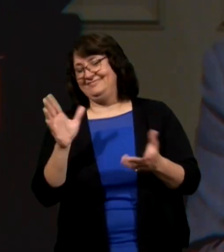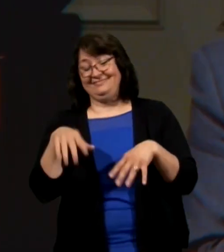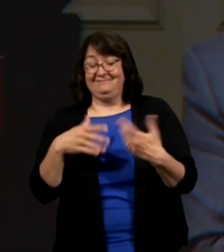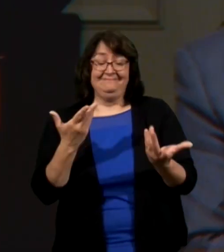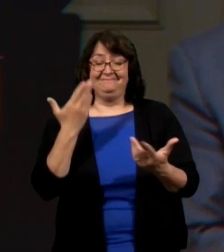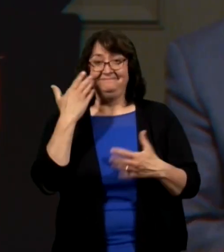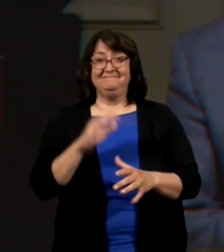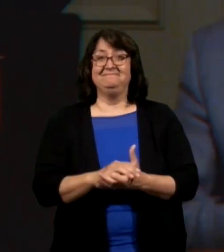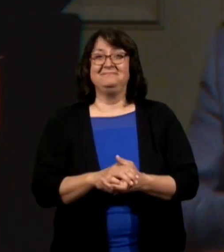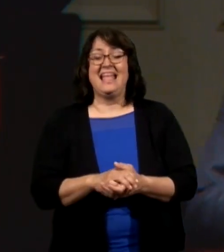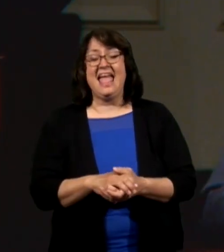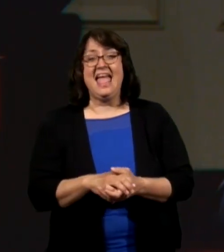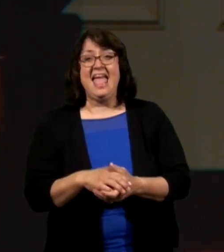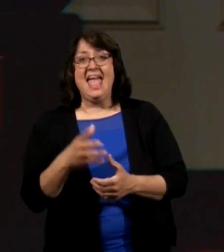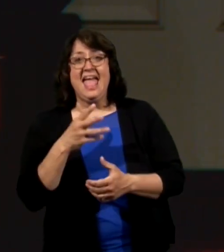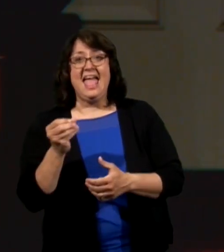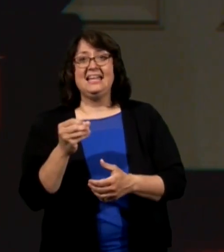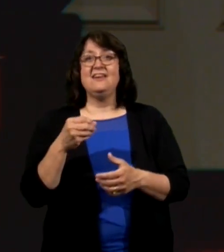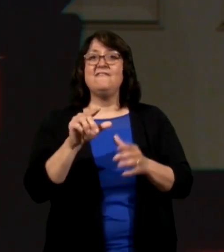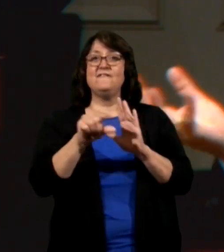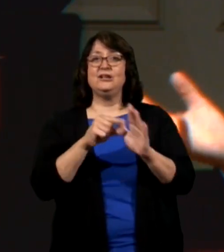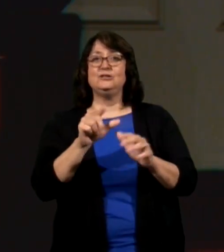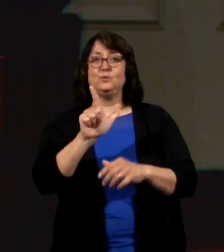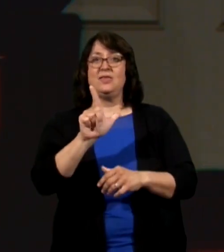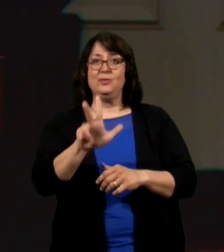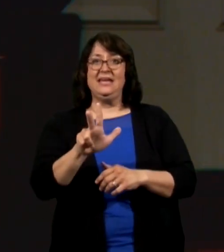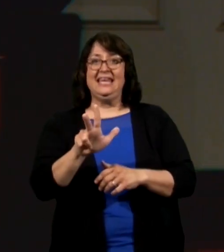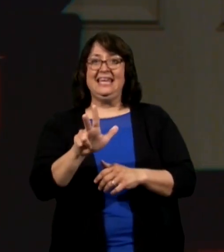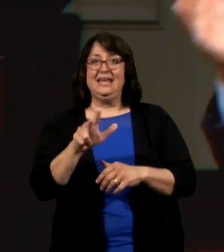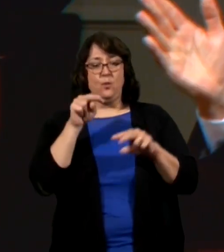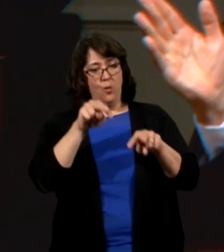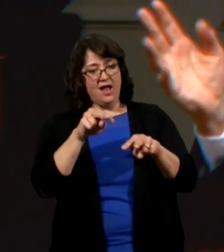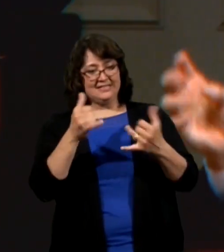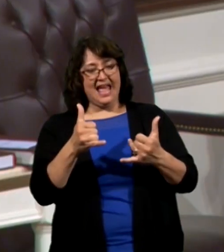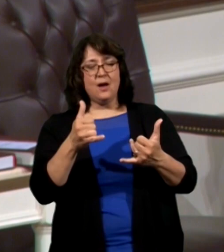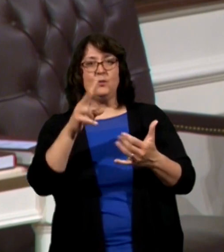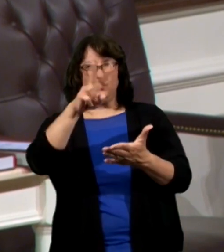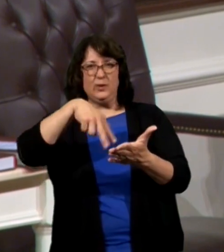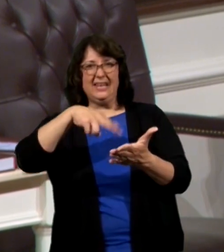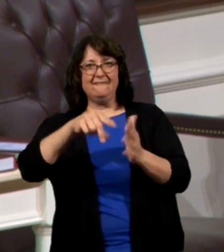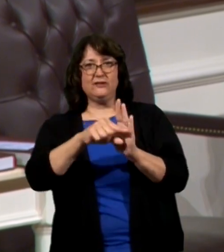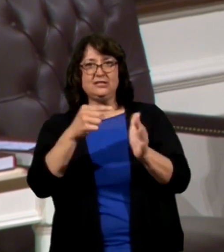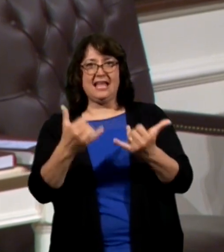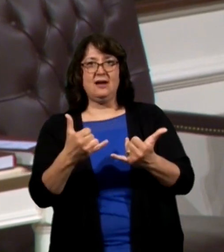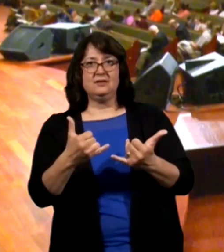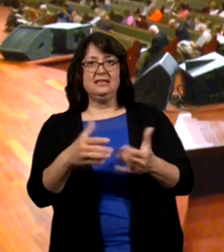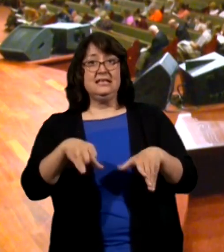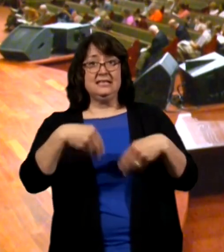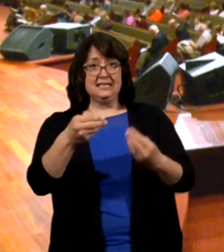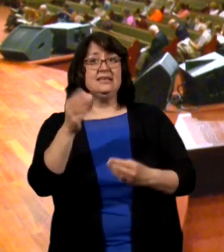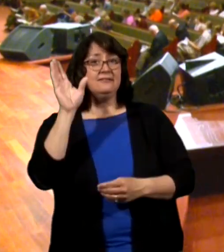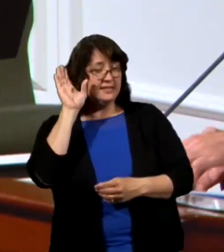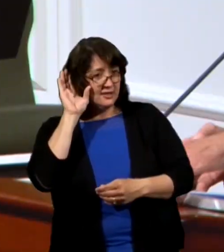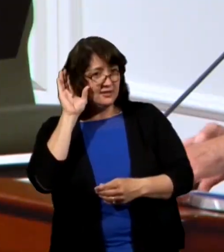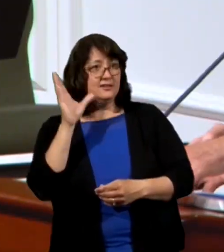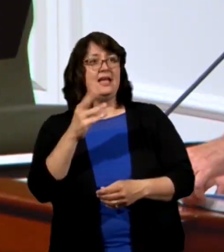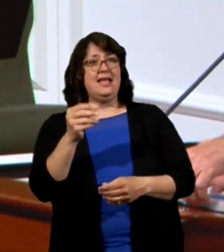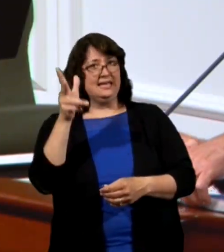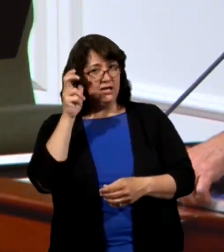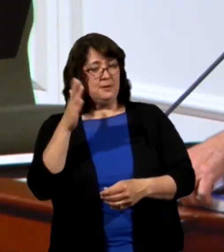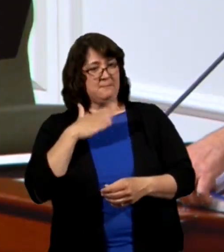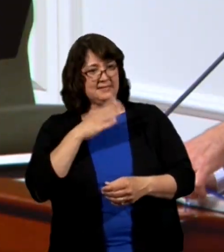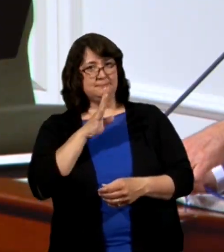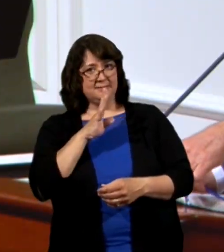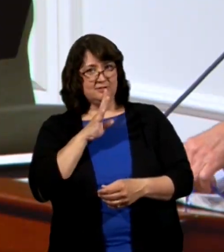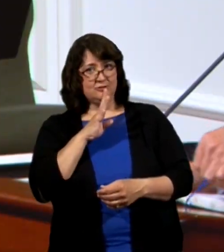verse 23. But watch, watch this carefully and we'll just traipse through these. Give ye ear and hear my voice, hearken and hear